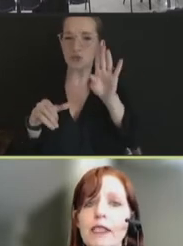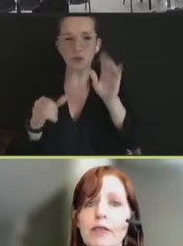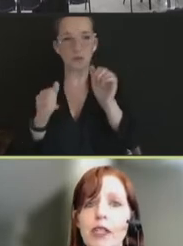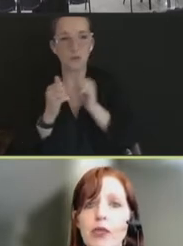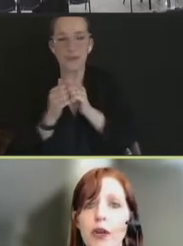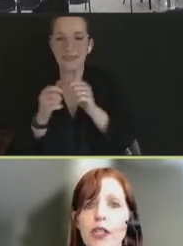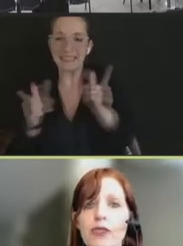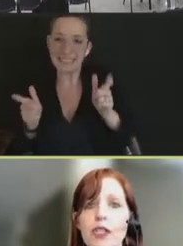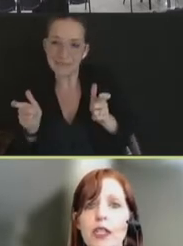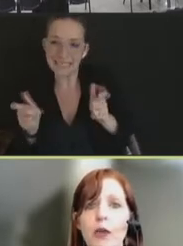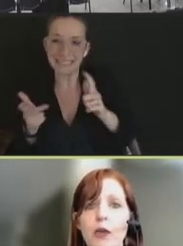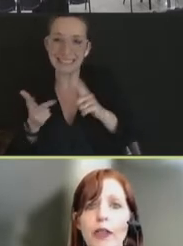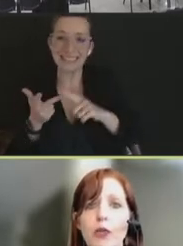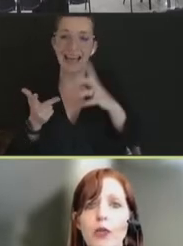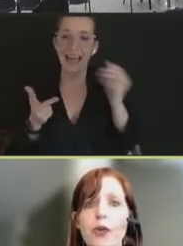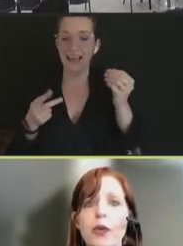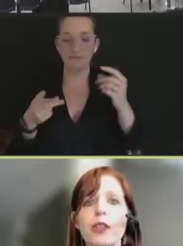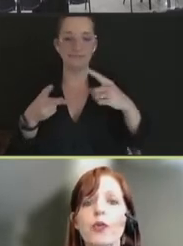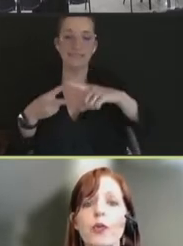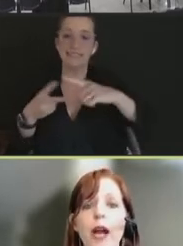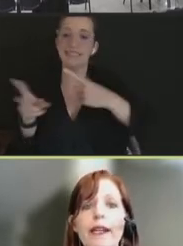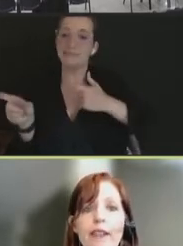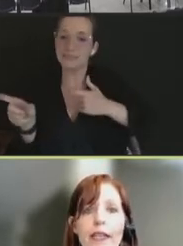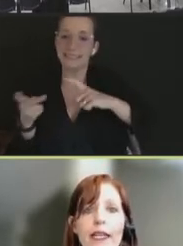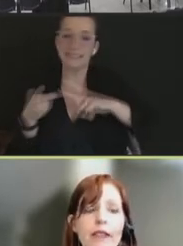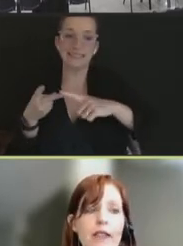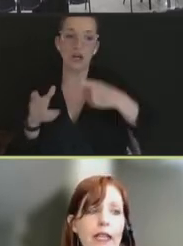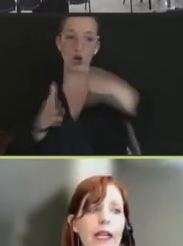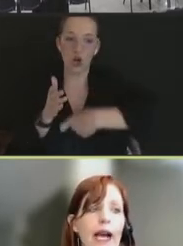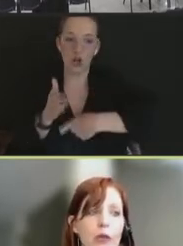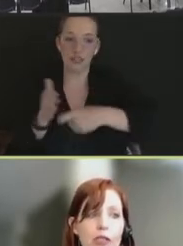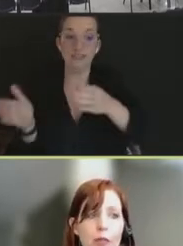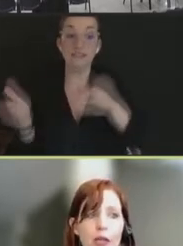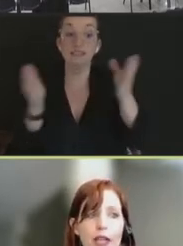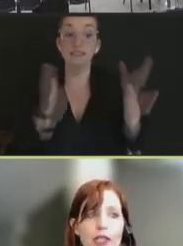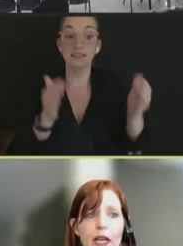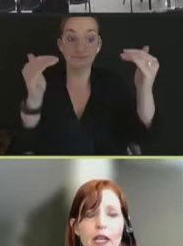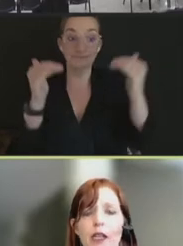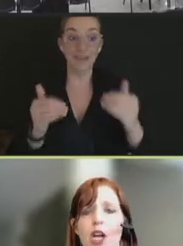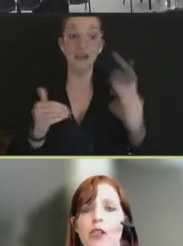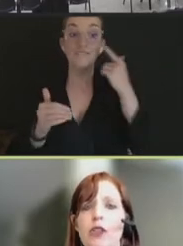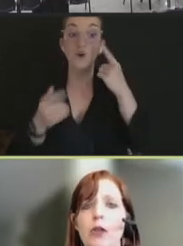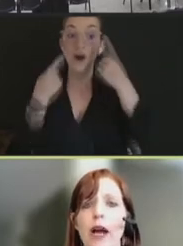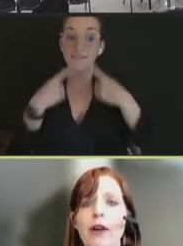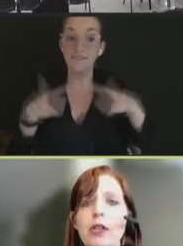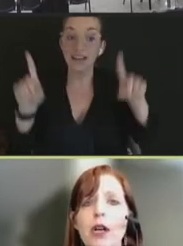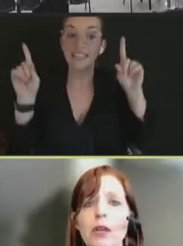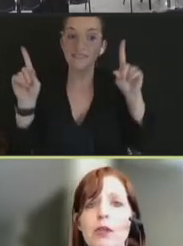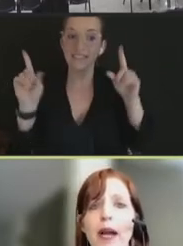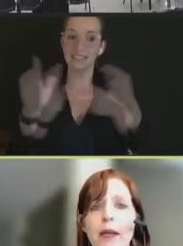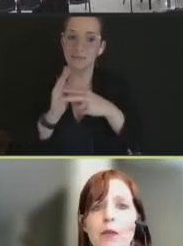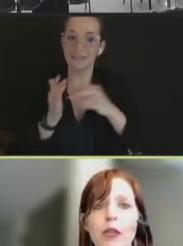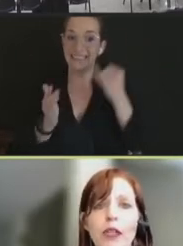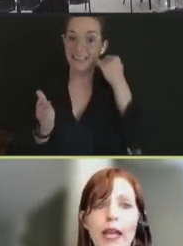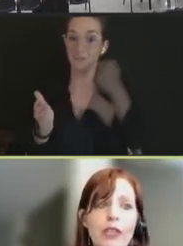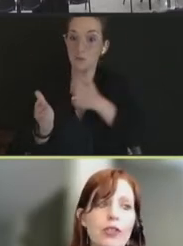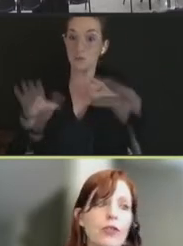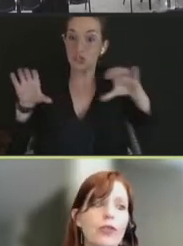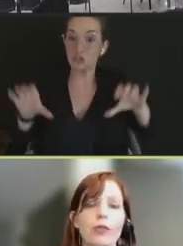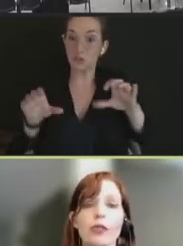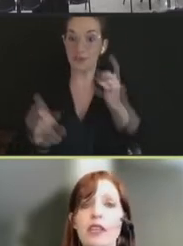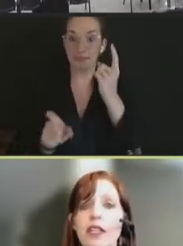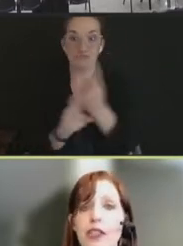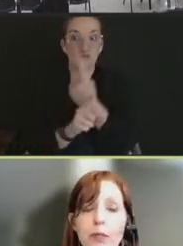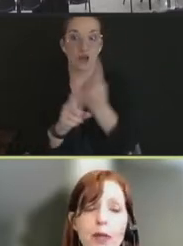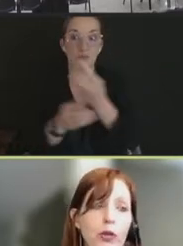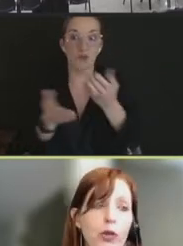effectiveness, we're interested in whether we're doing the right things in our supply chain. So, outcomes might relate to